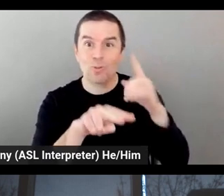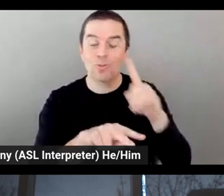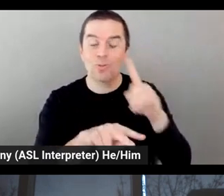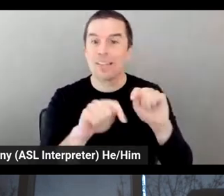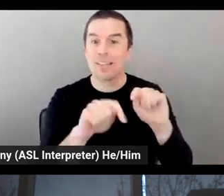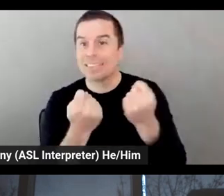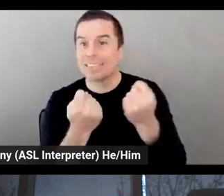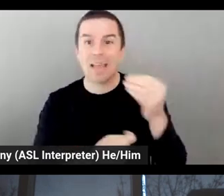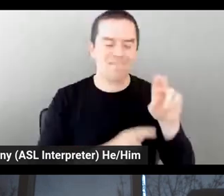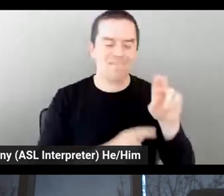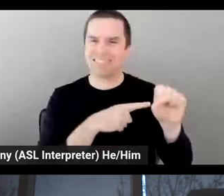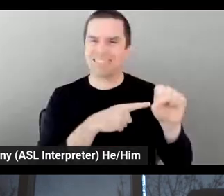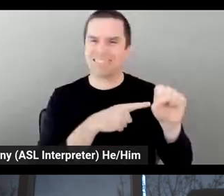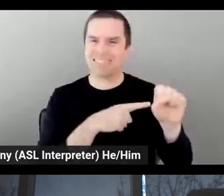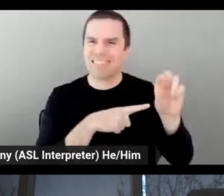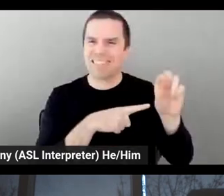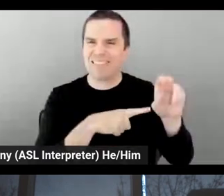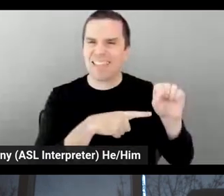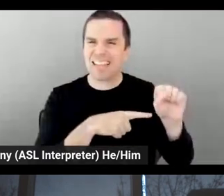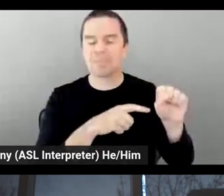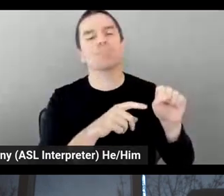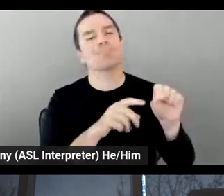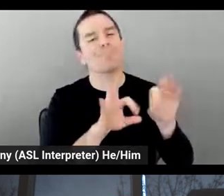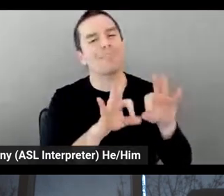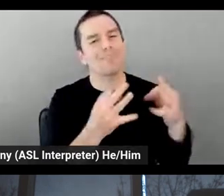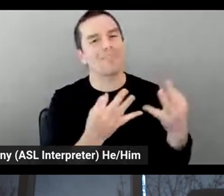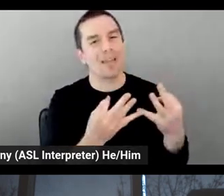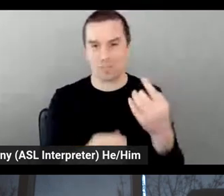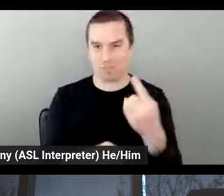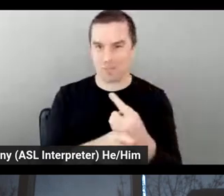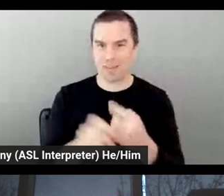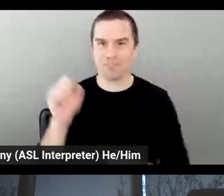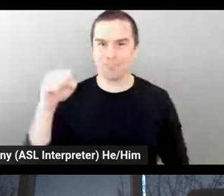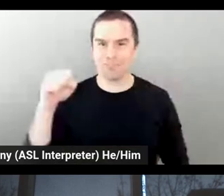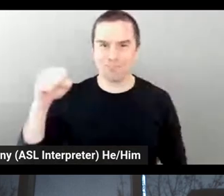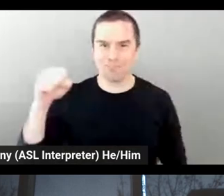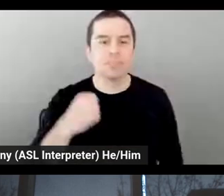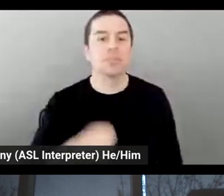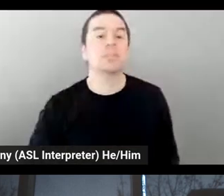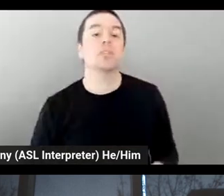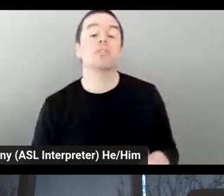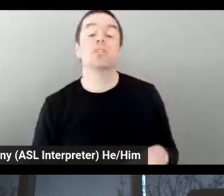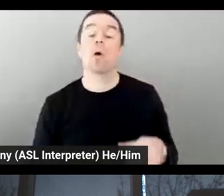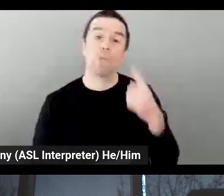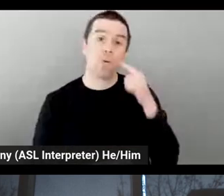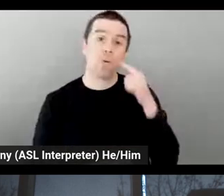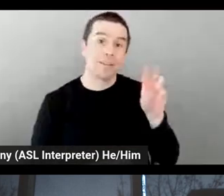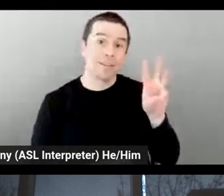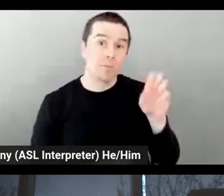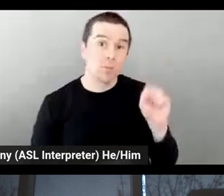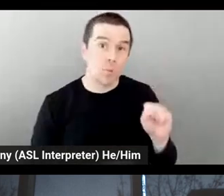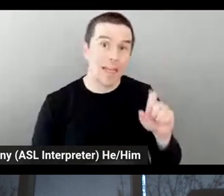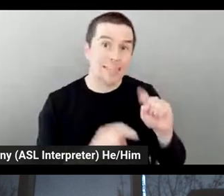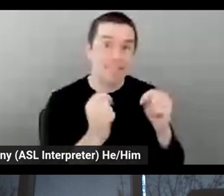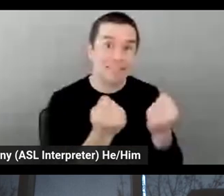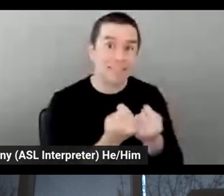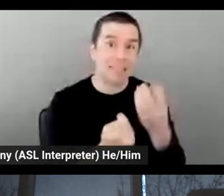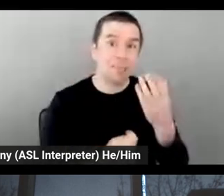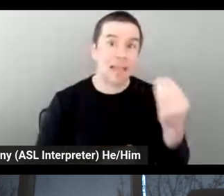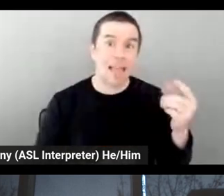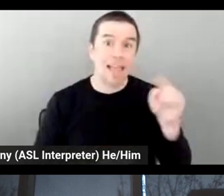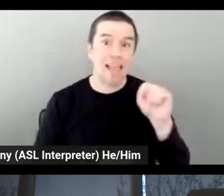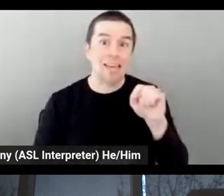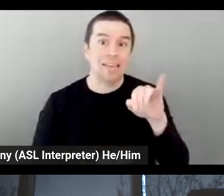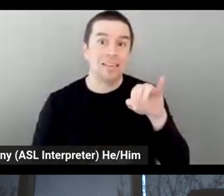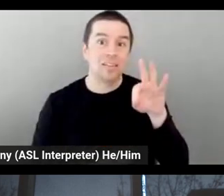the AWS team and the Tifosi, what are you looking forward to most this season? Adrian, I'll kick it to you.